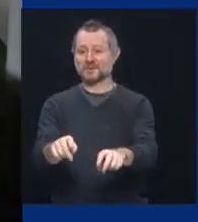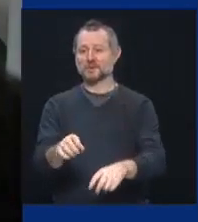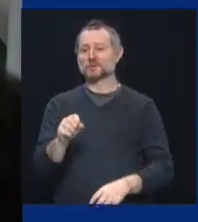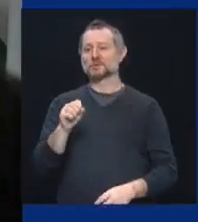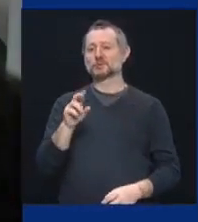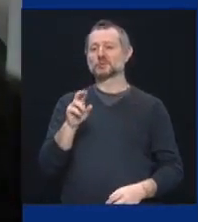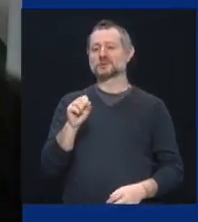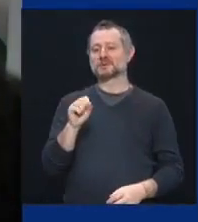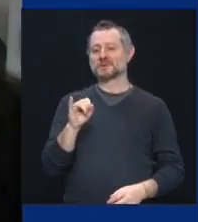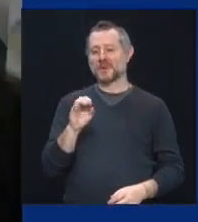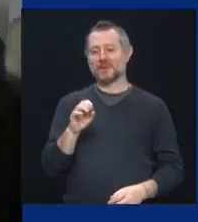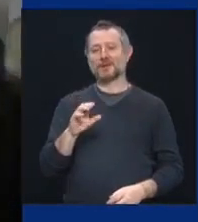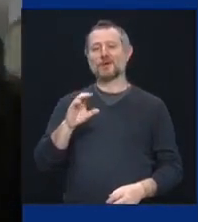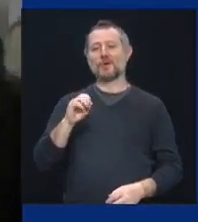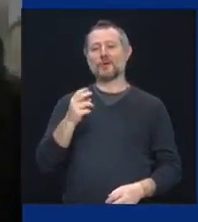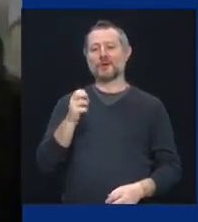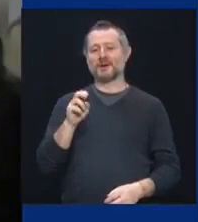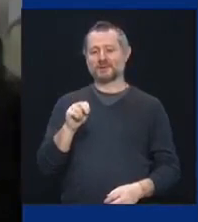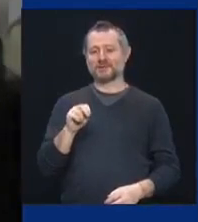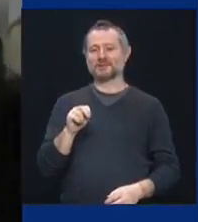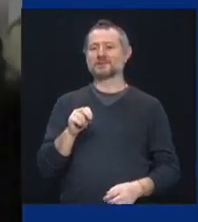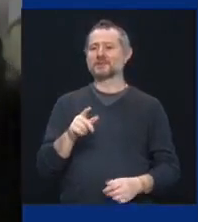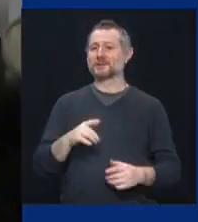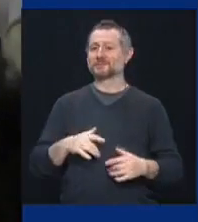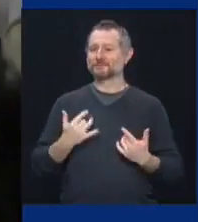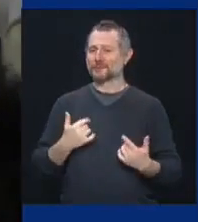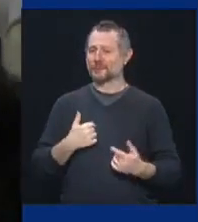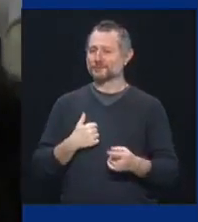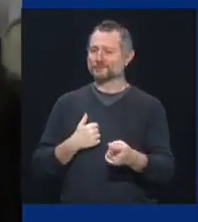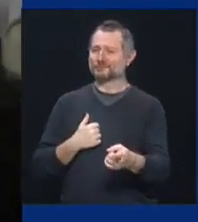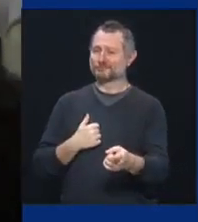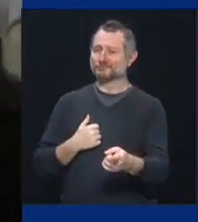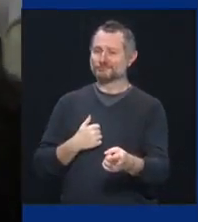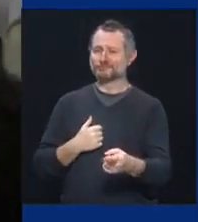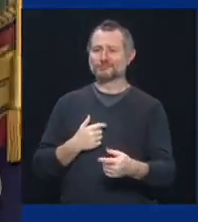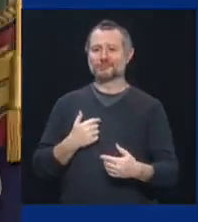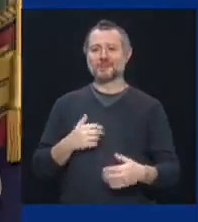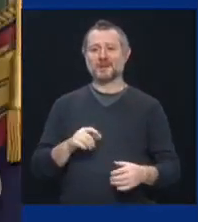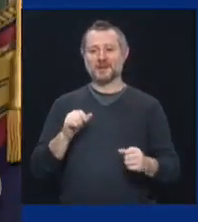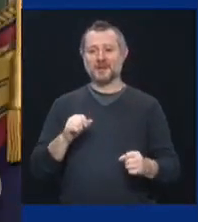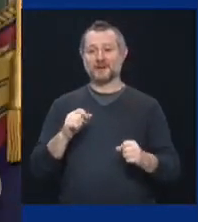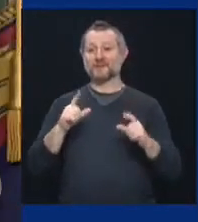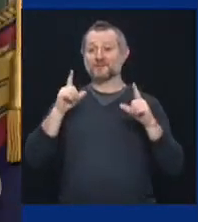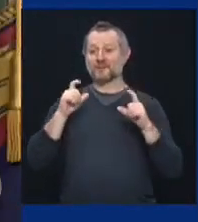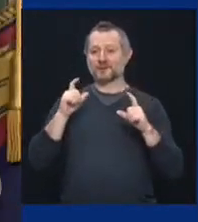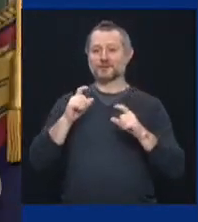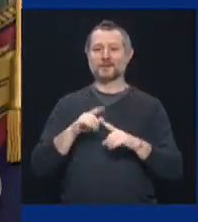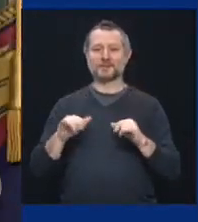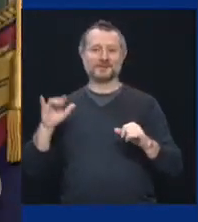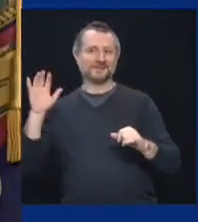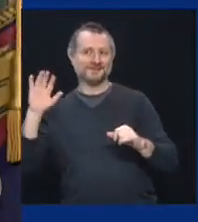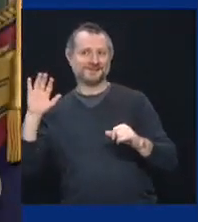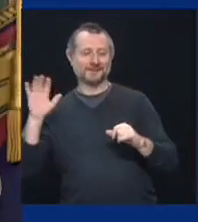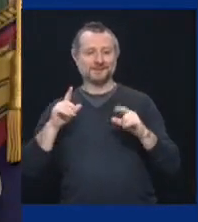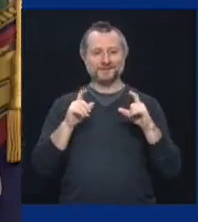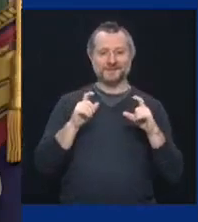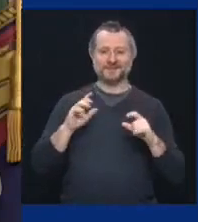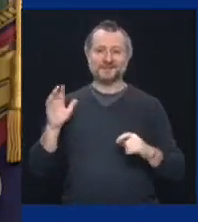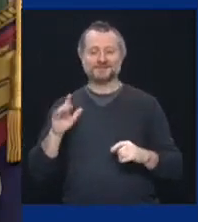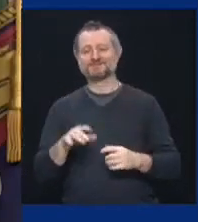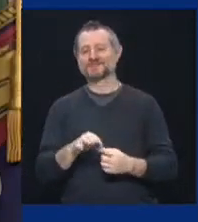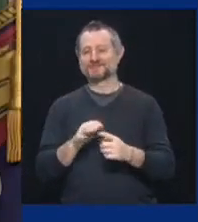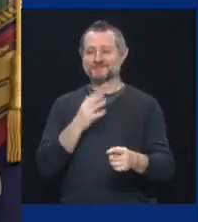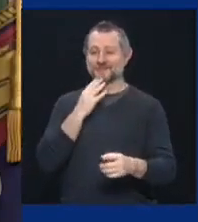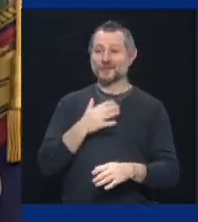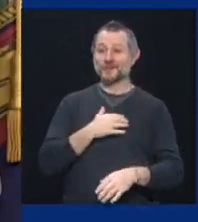Susie, who can photograph and wave at the same time, which is very impressive. And we have my daughter, Michaela, who is a big baseball